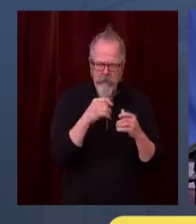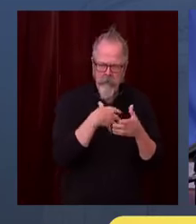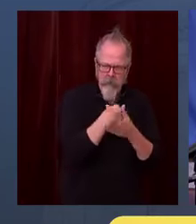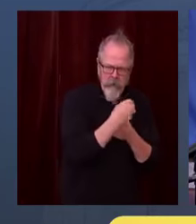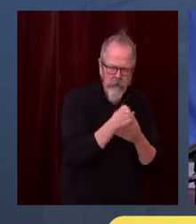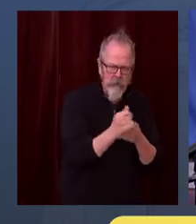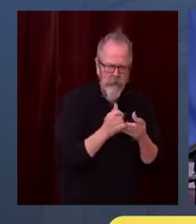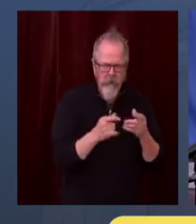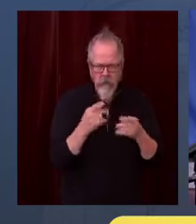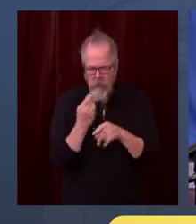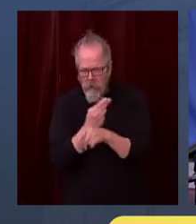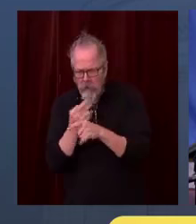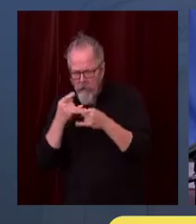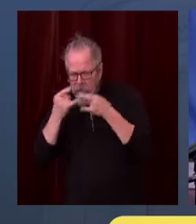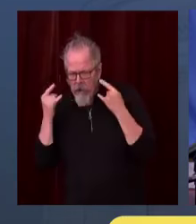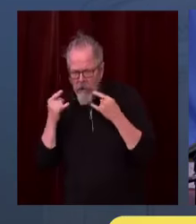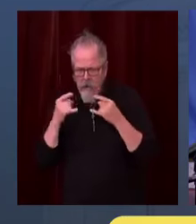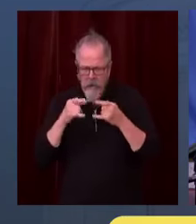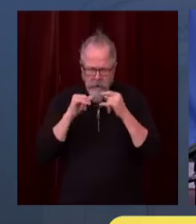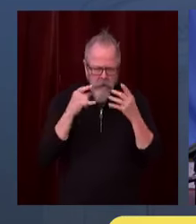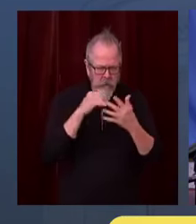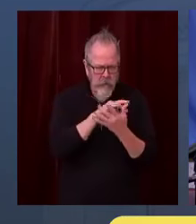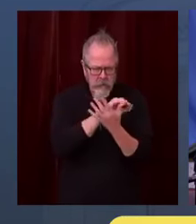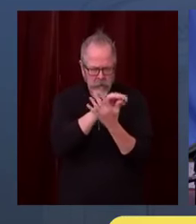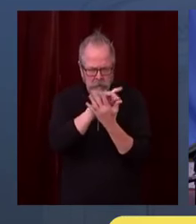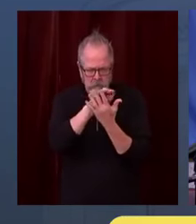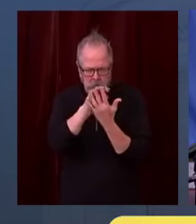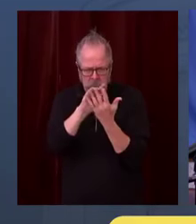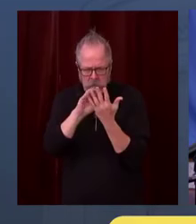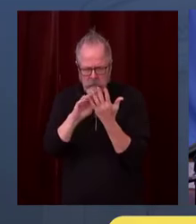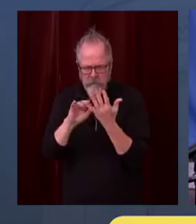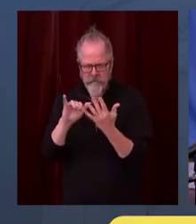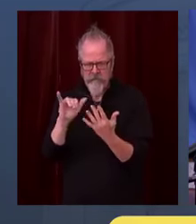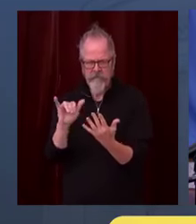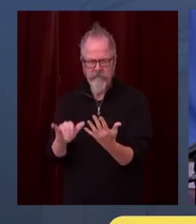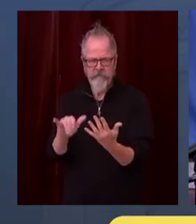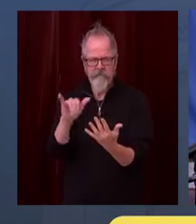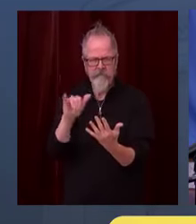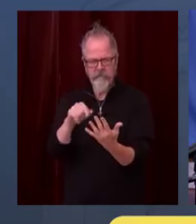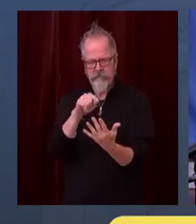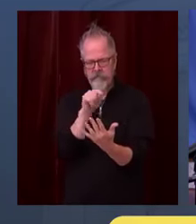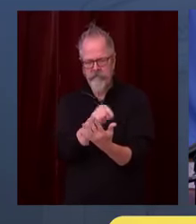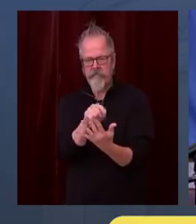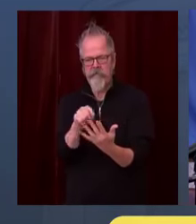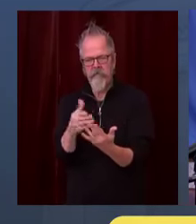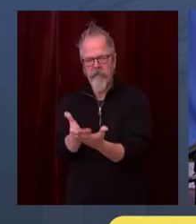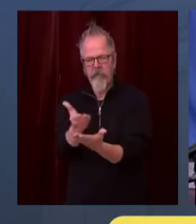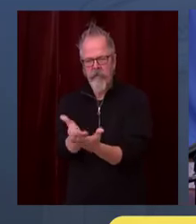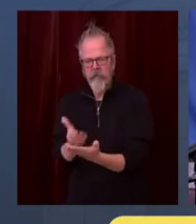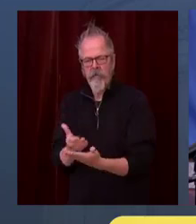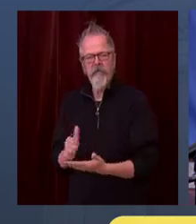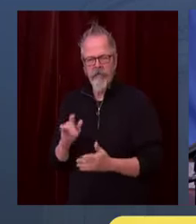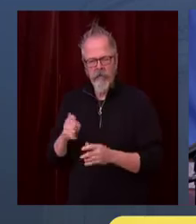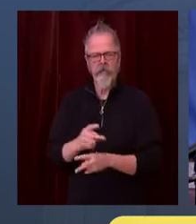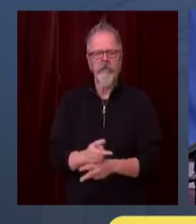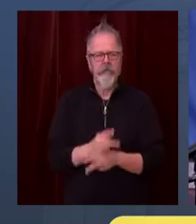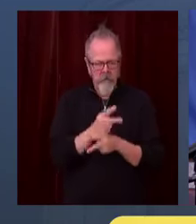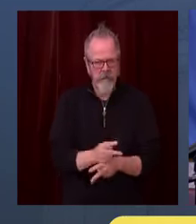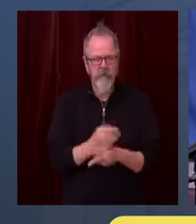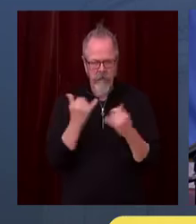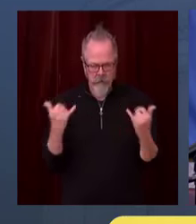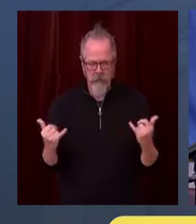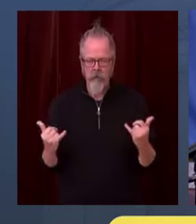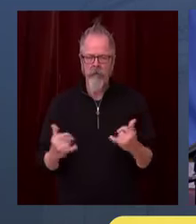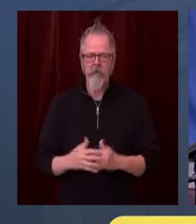So I want to address the business impacts, and they are significant. We know this.